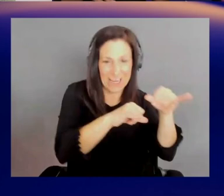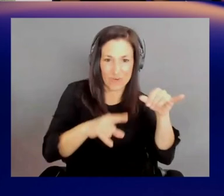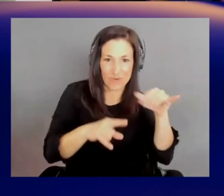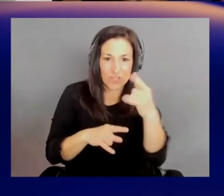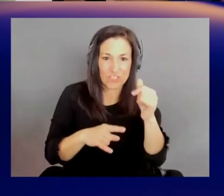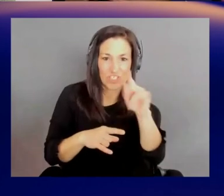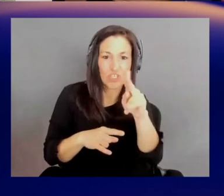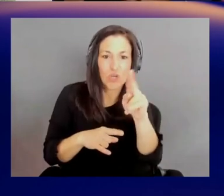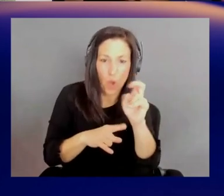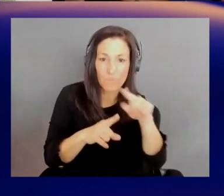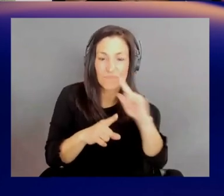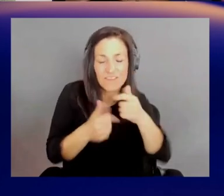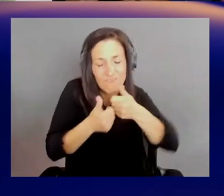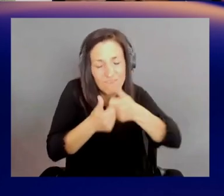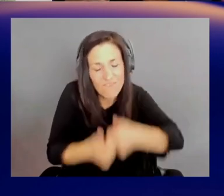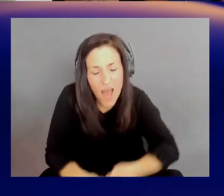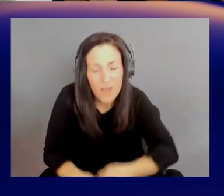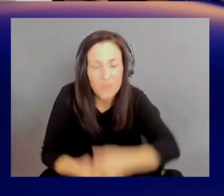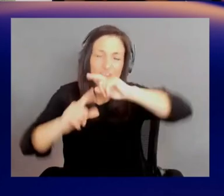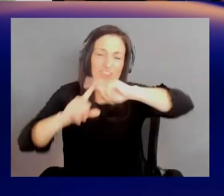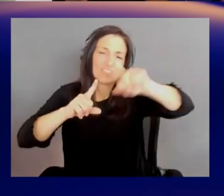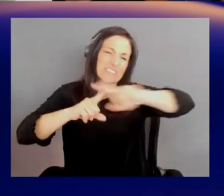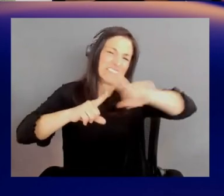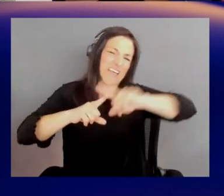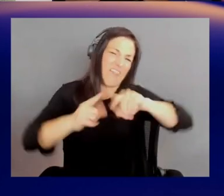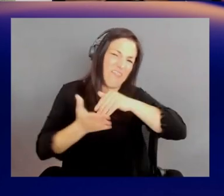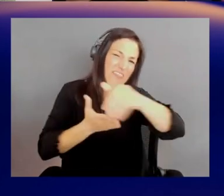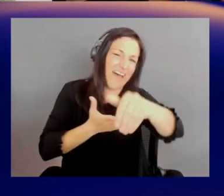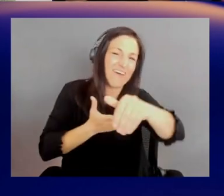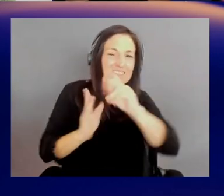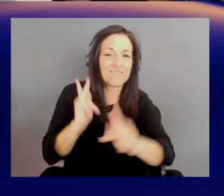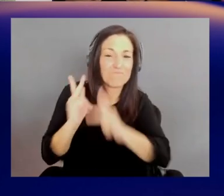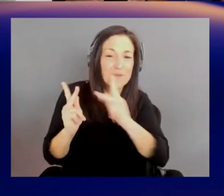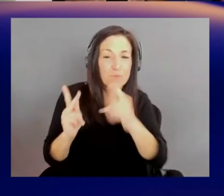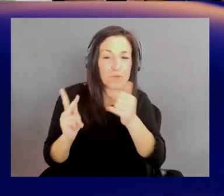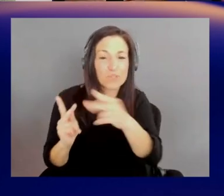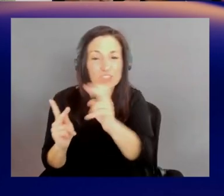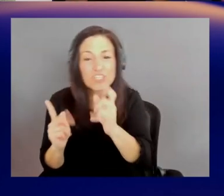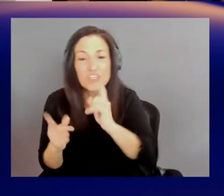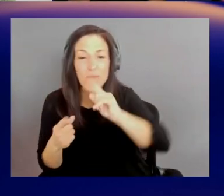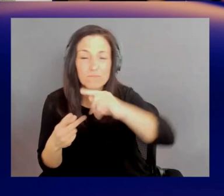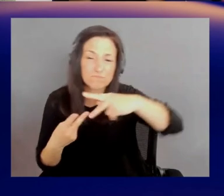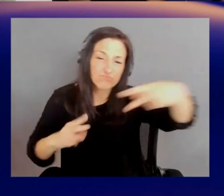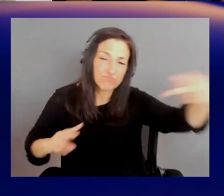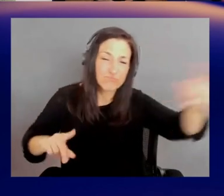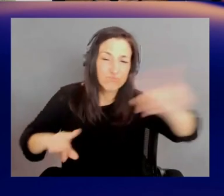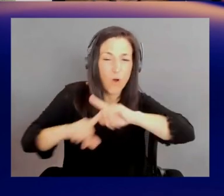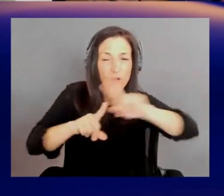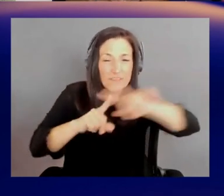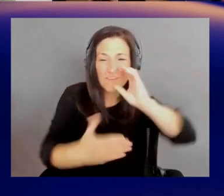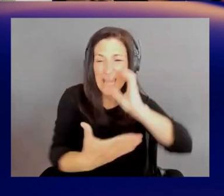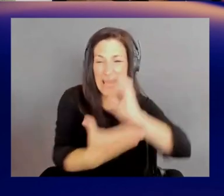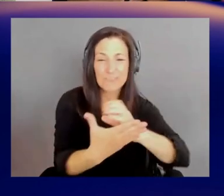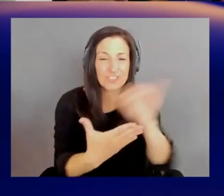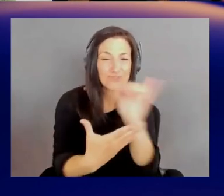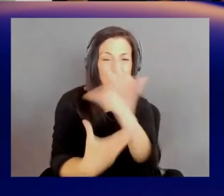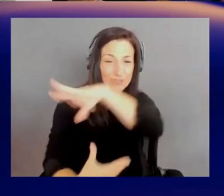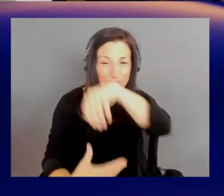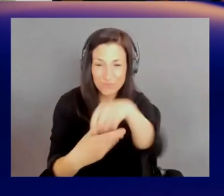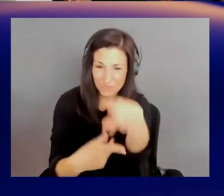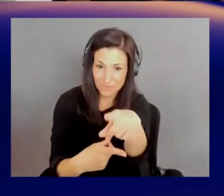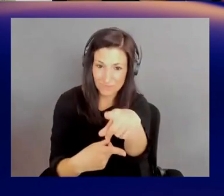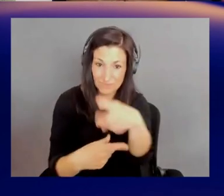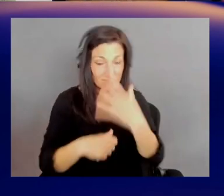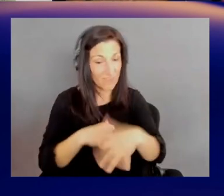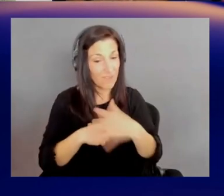that have their genomes, their cancer genomes, as well as histology images, et cetera. And all of these are available on S3 now.